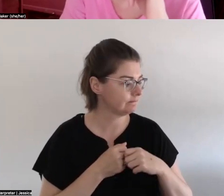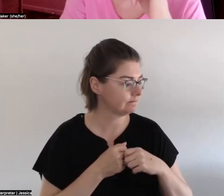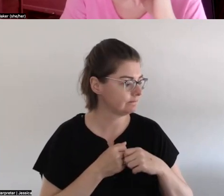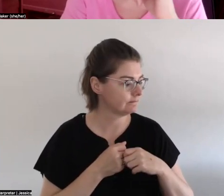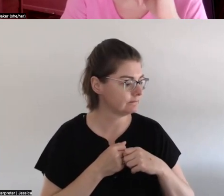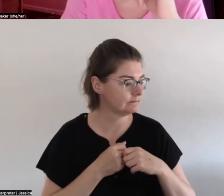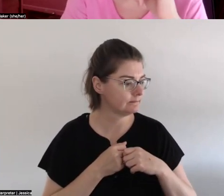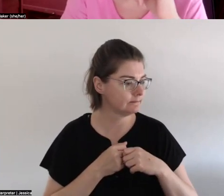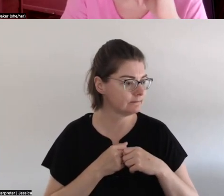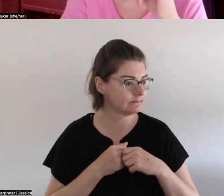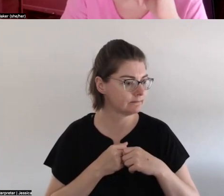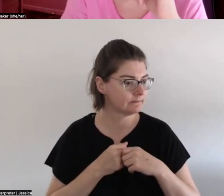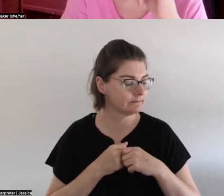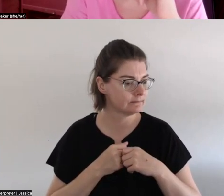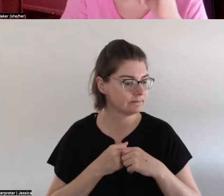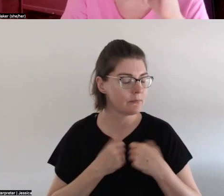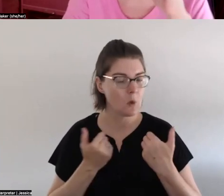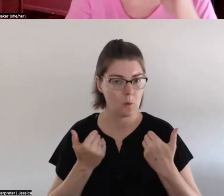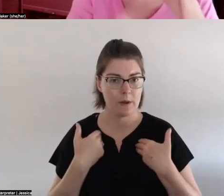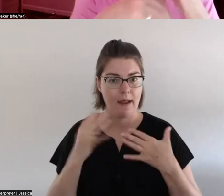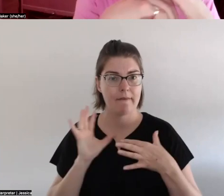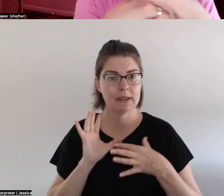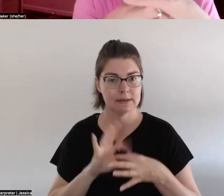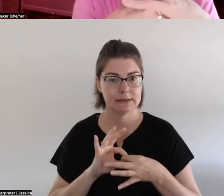there is a connection that's happening